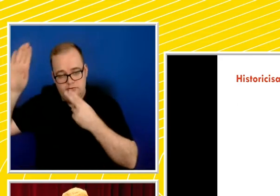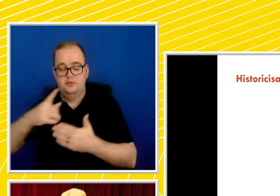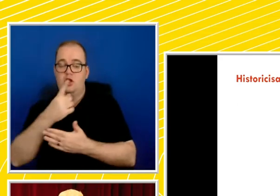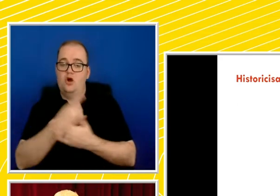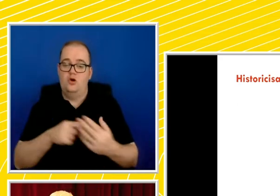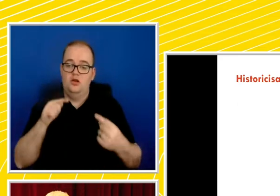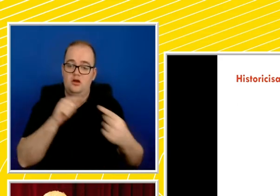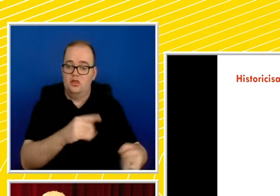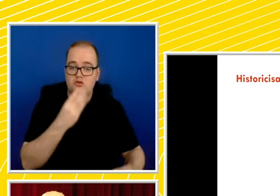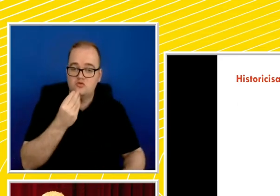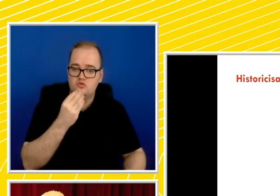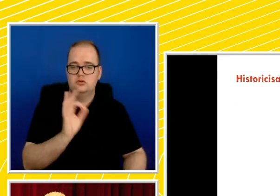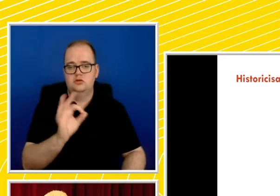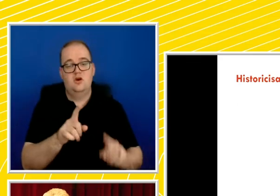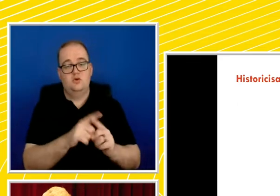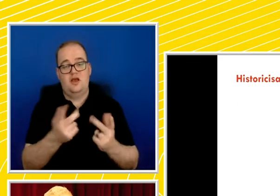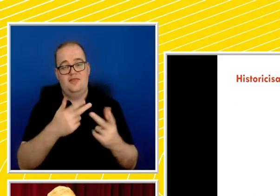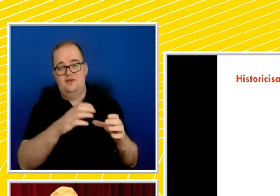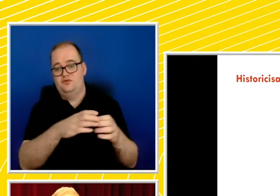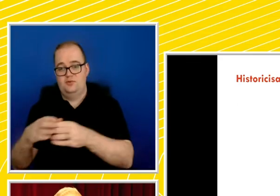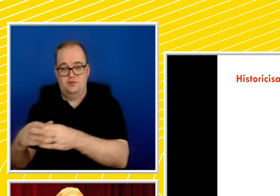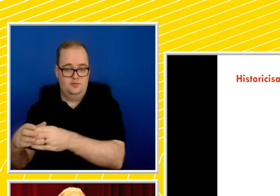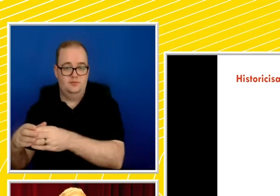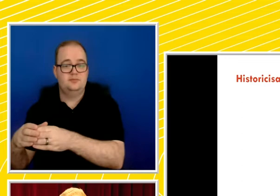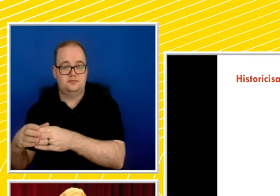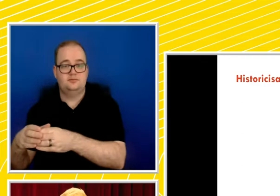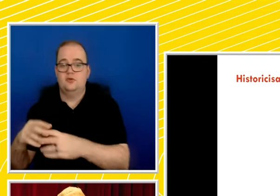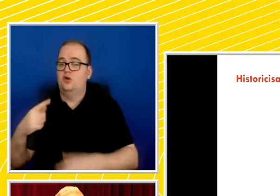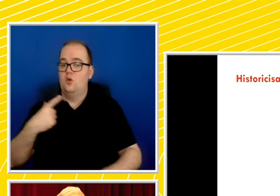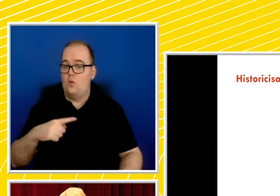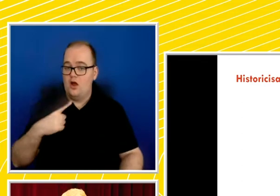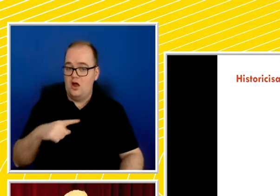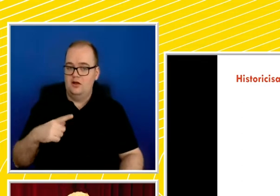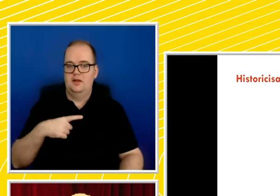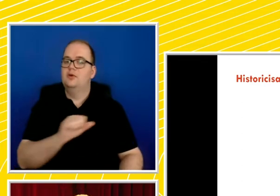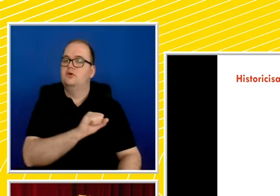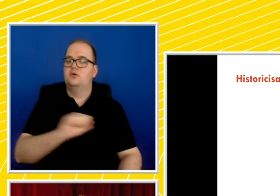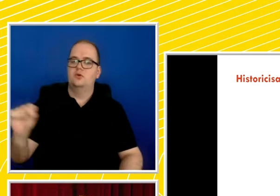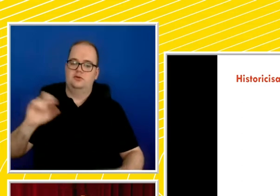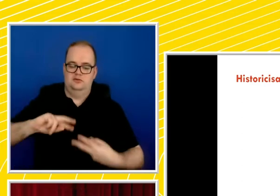very similar ways by the Nazi regime, ultimately on the basis of biological othering.